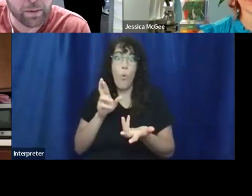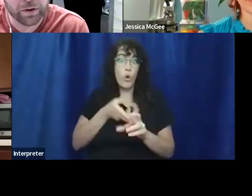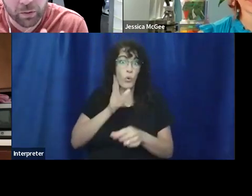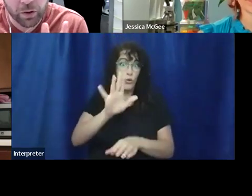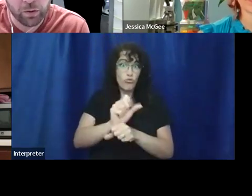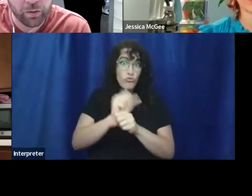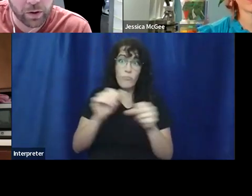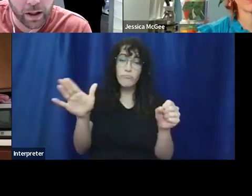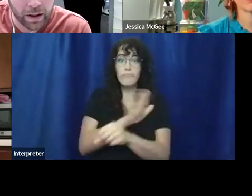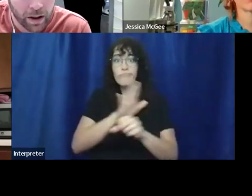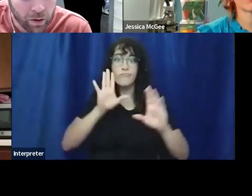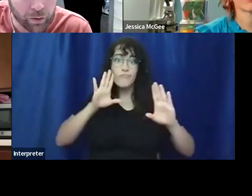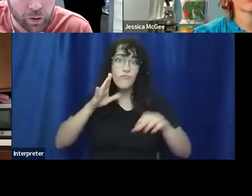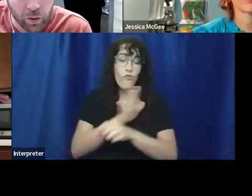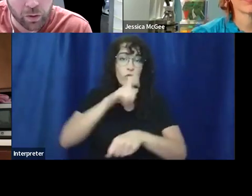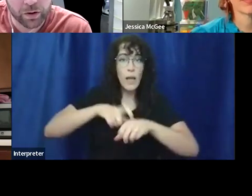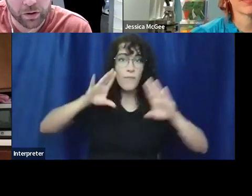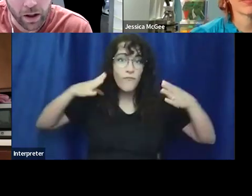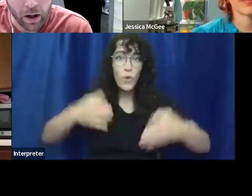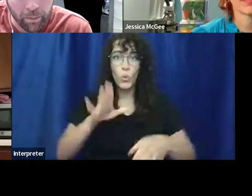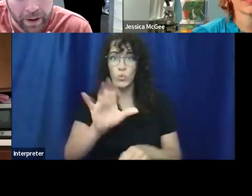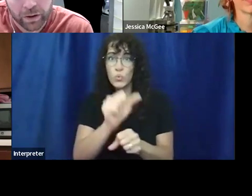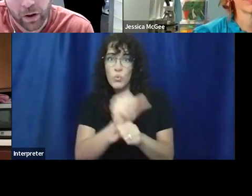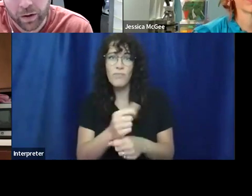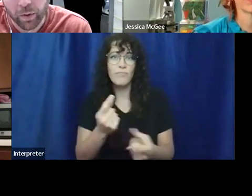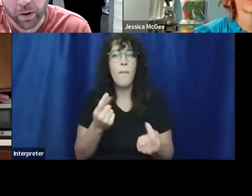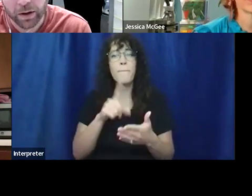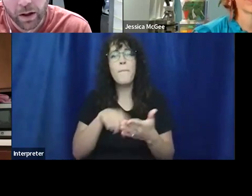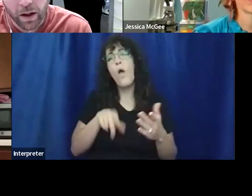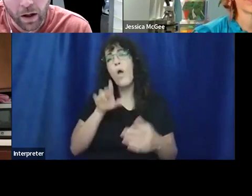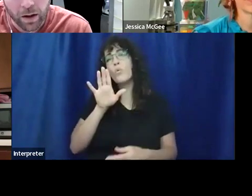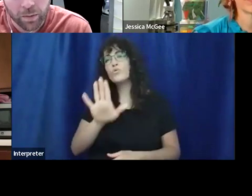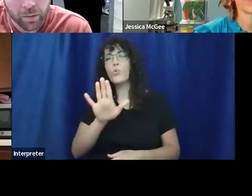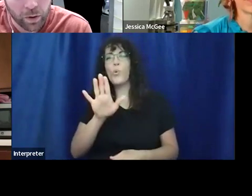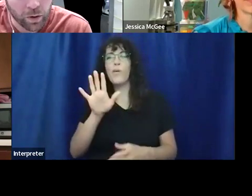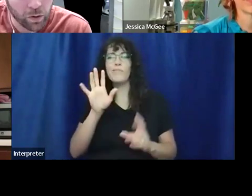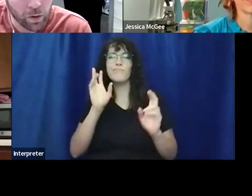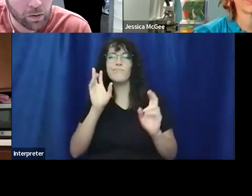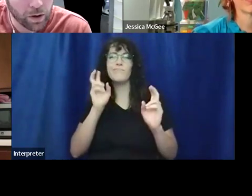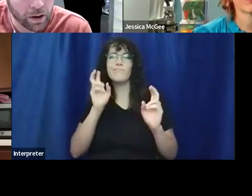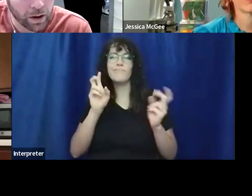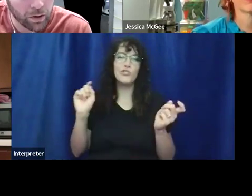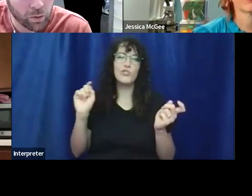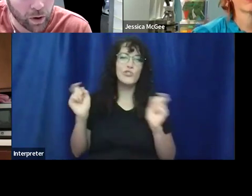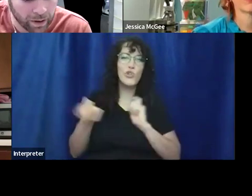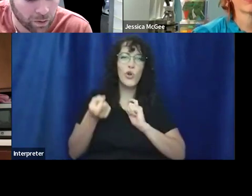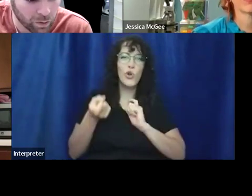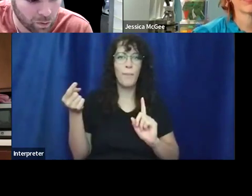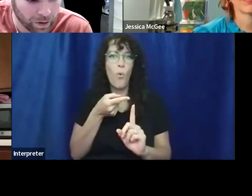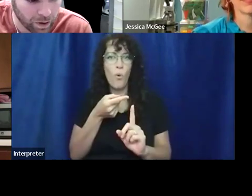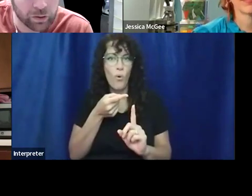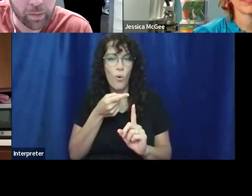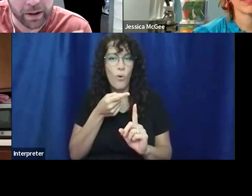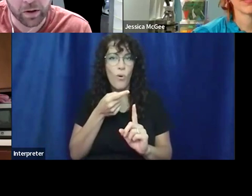going full time, but just what you feel like for you was just a big turning point. Um, you know, uh, when,